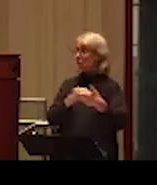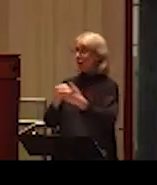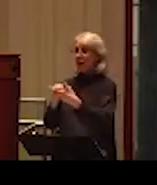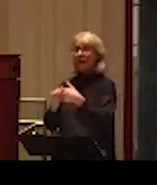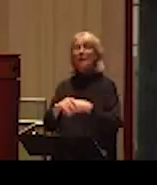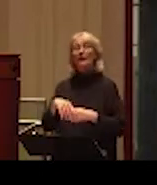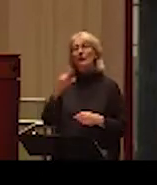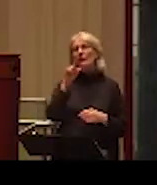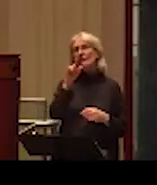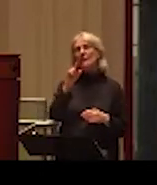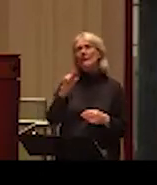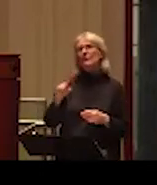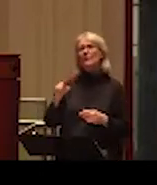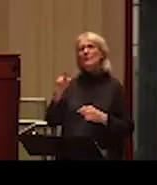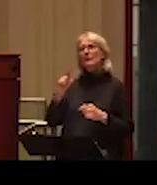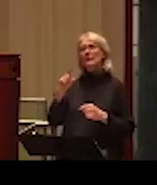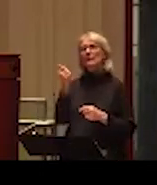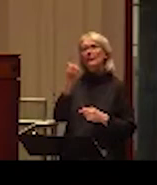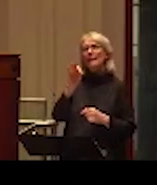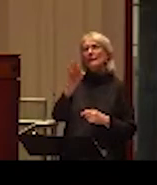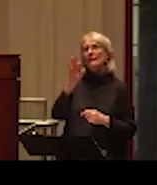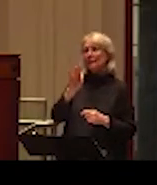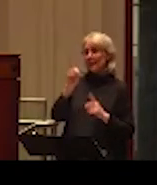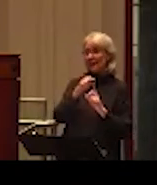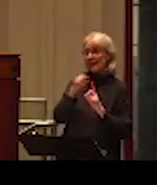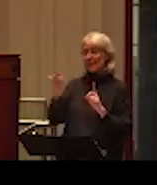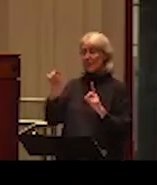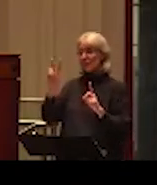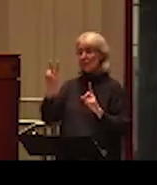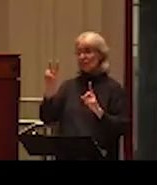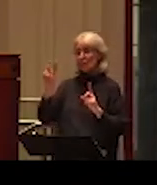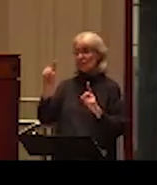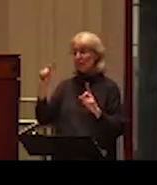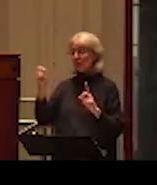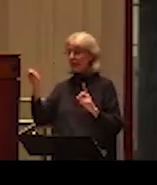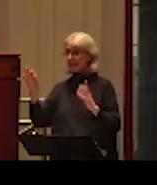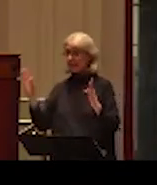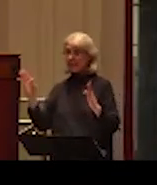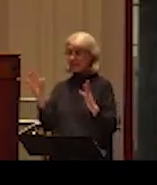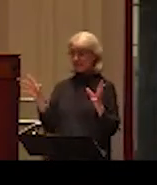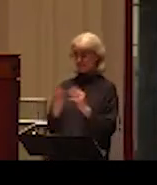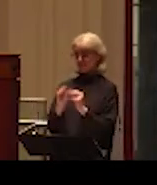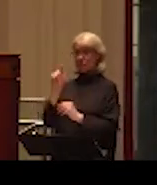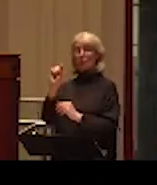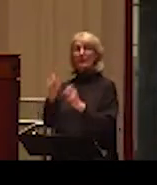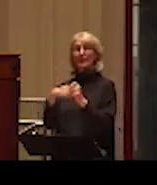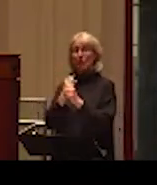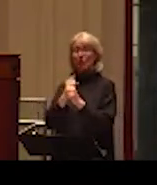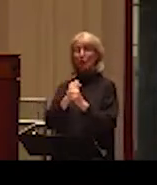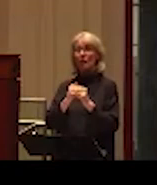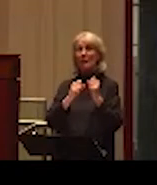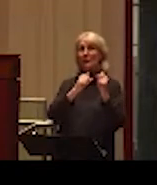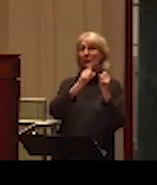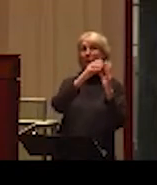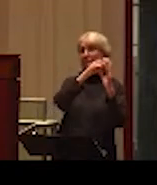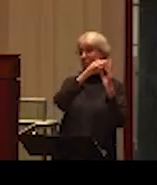is this is a trend data coming from 1999 to 2019. So in 20 years. So what you see is